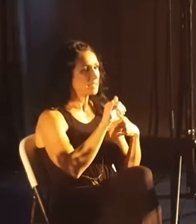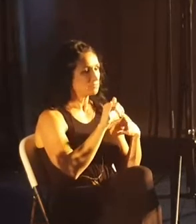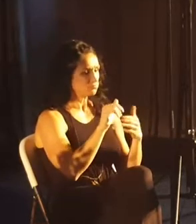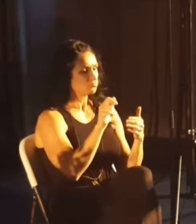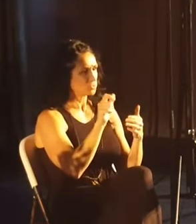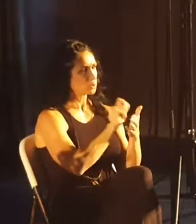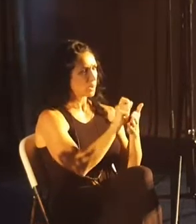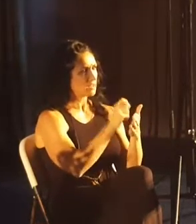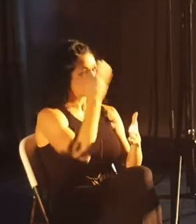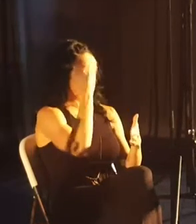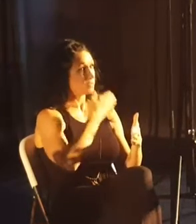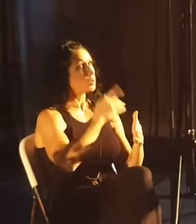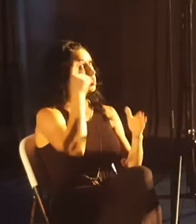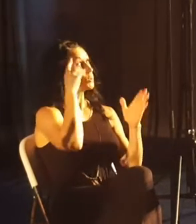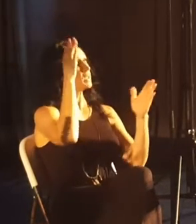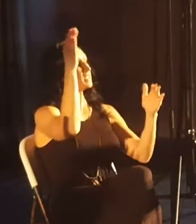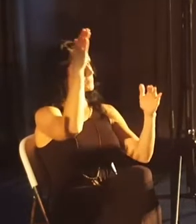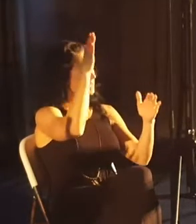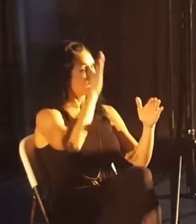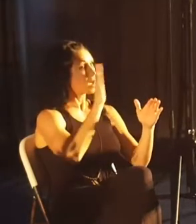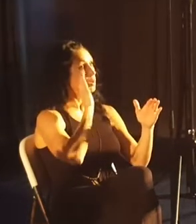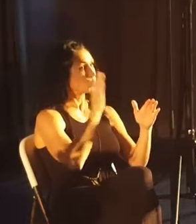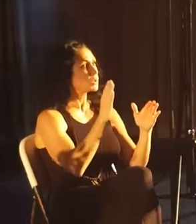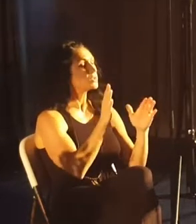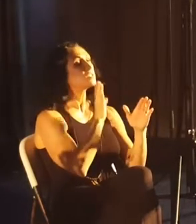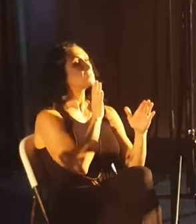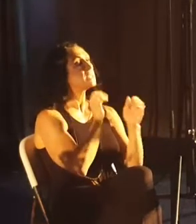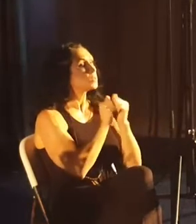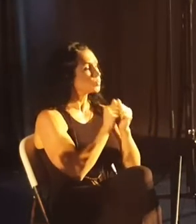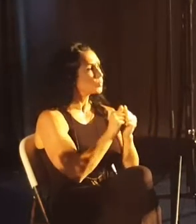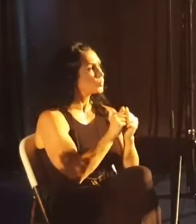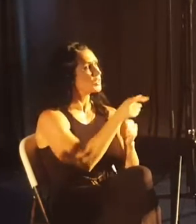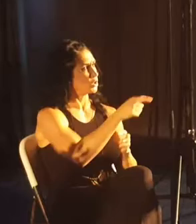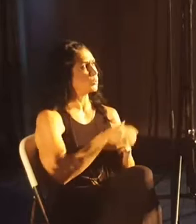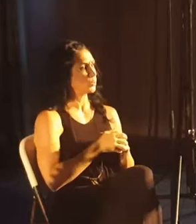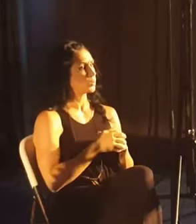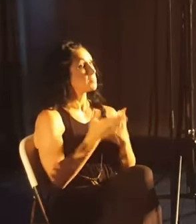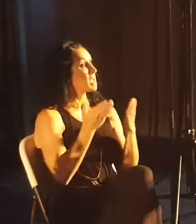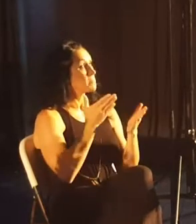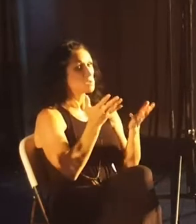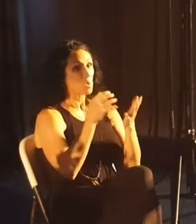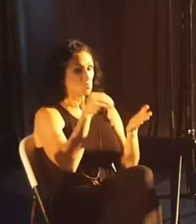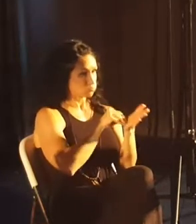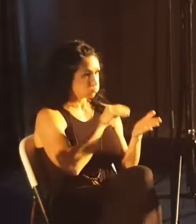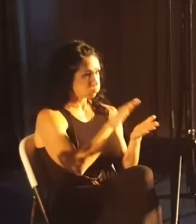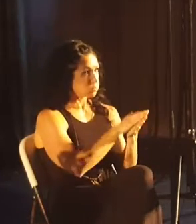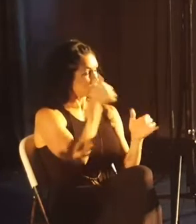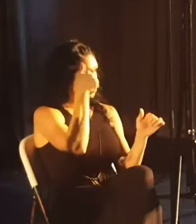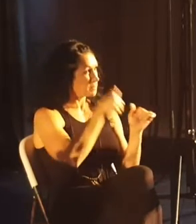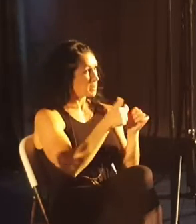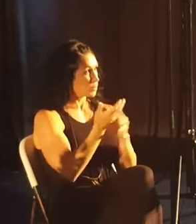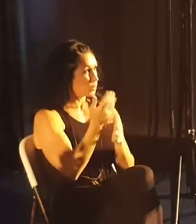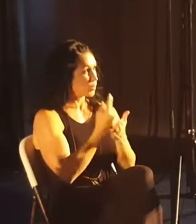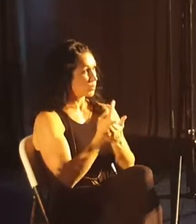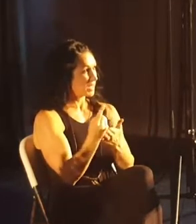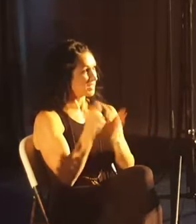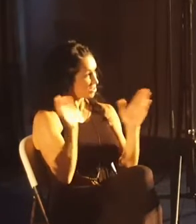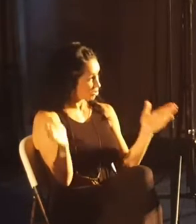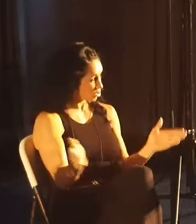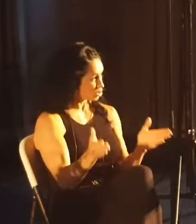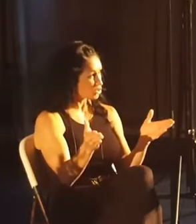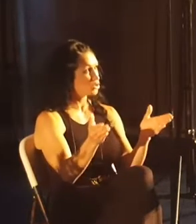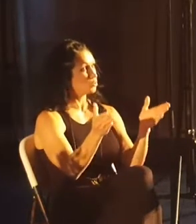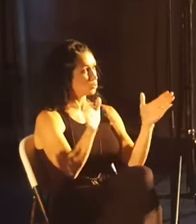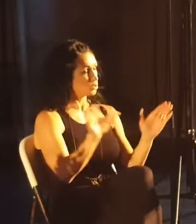because we want to expect that God is going to do something and say something, and you might want to write something down that you want to remember throughout the week, and so I want to encourage